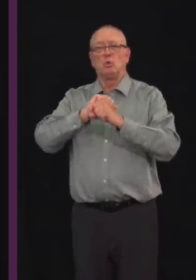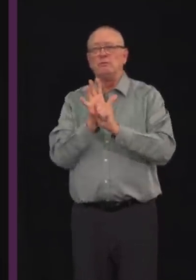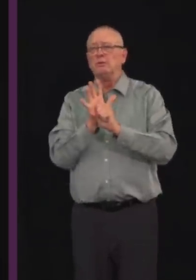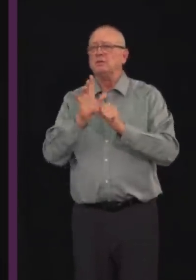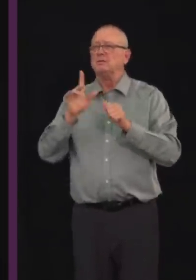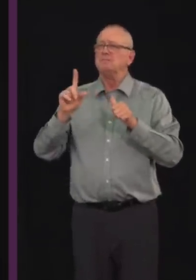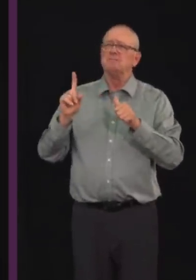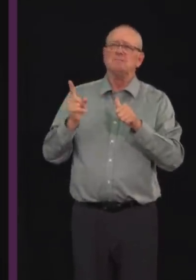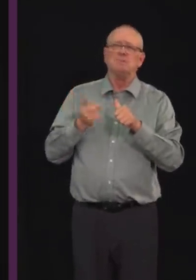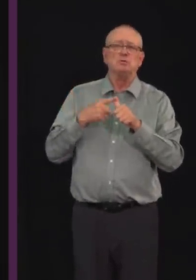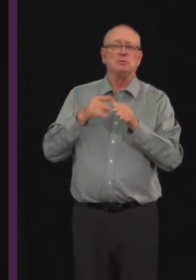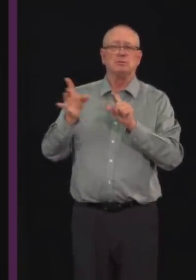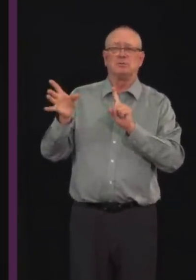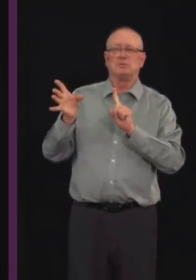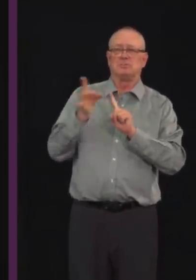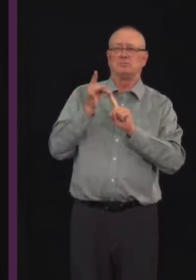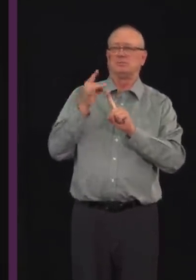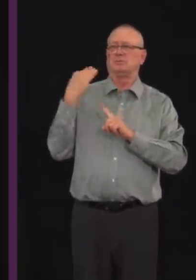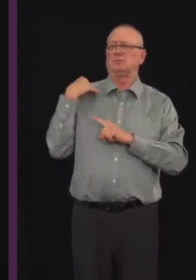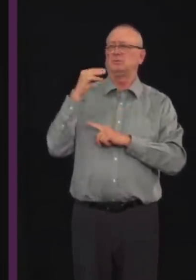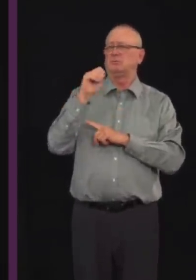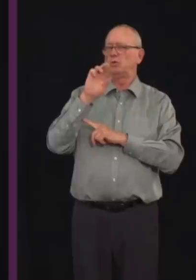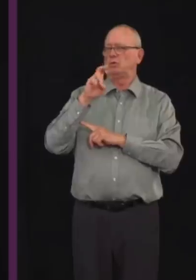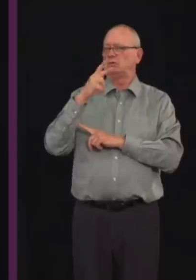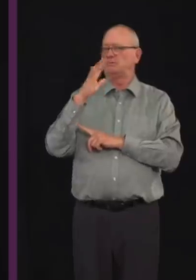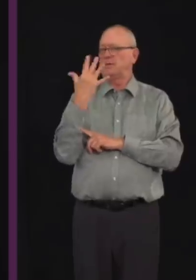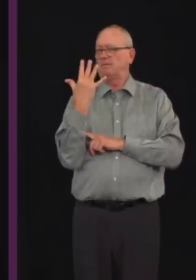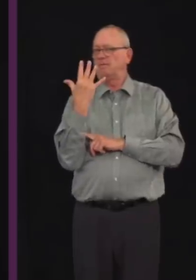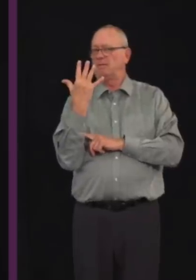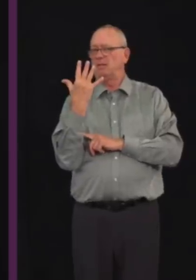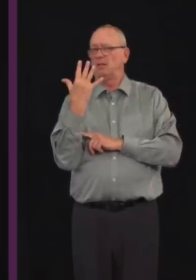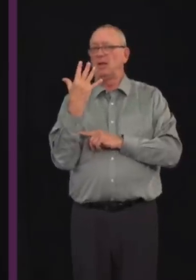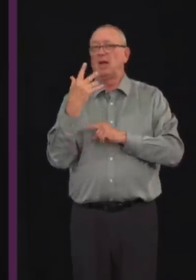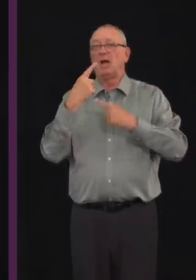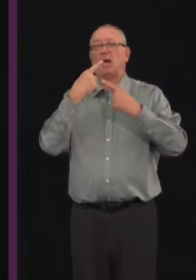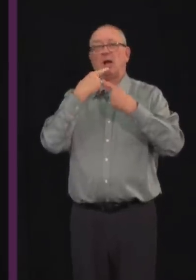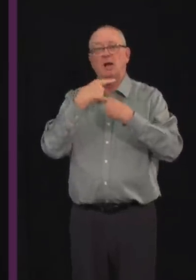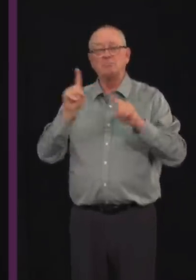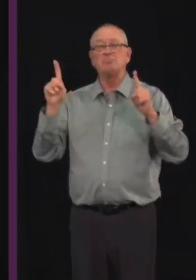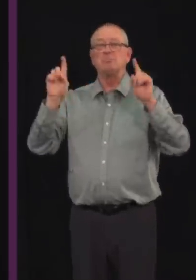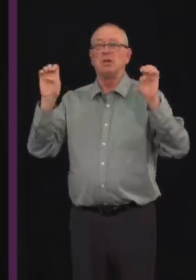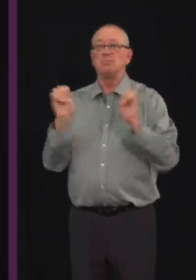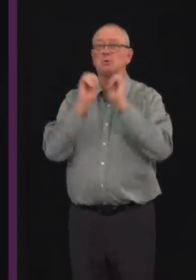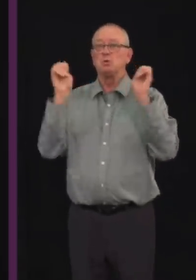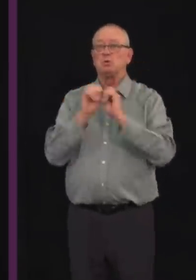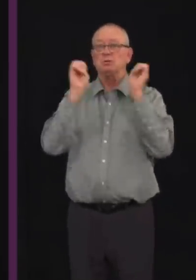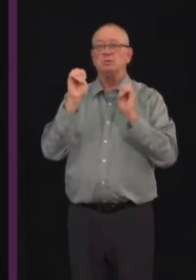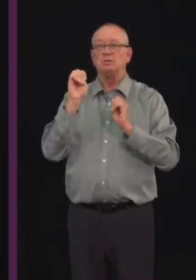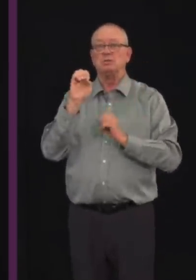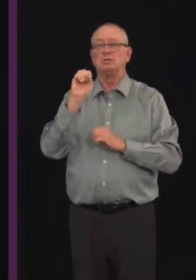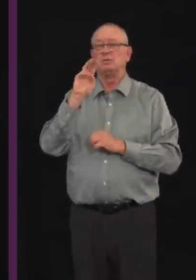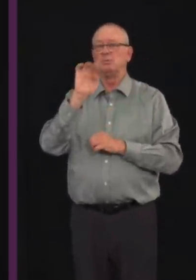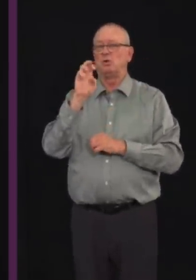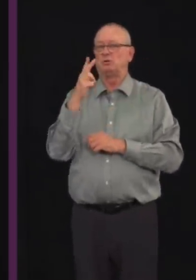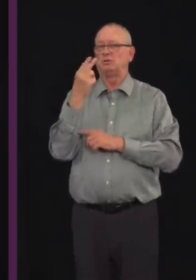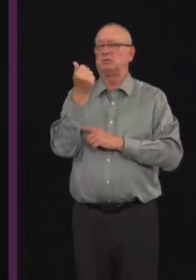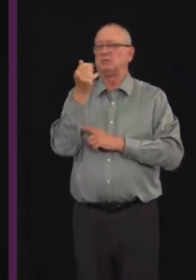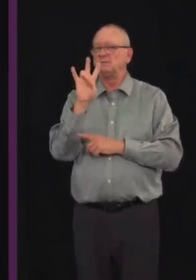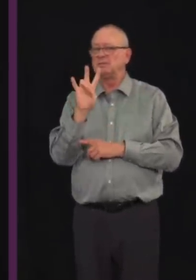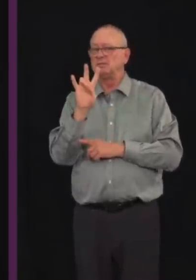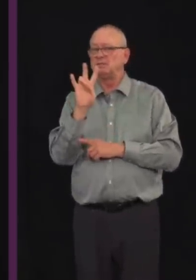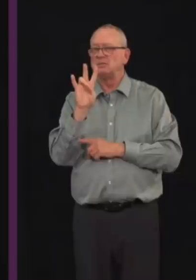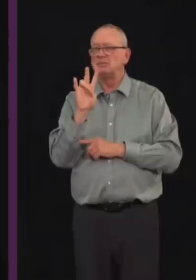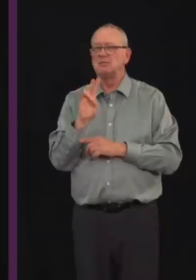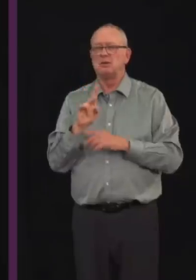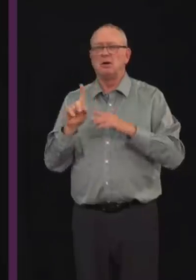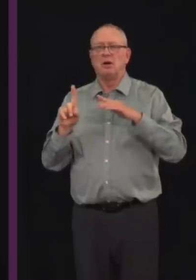went into effect on March the 17th. New infections peaked on April 23rd and active cases